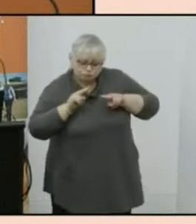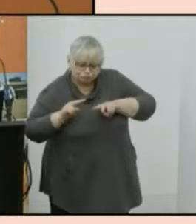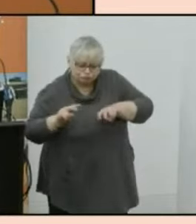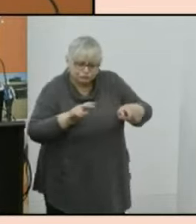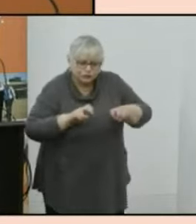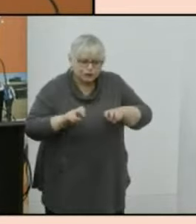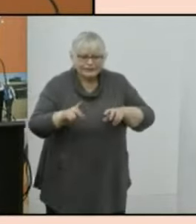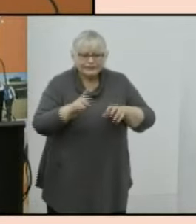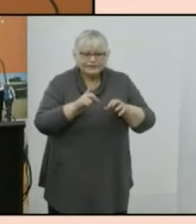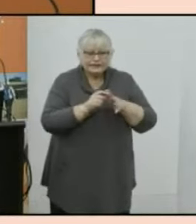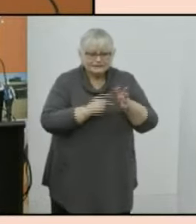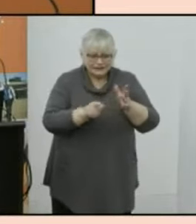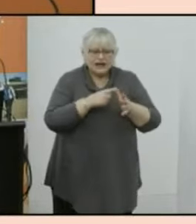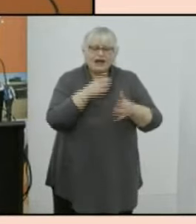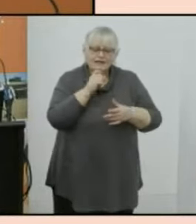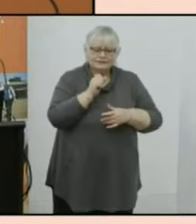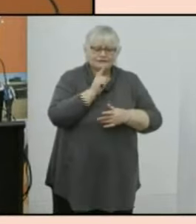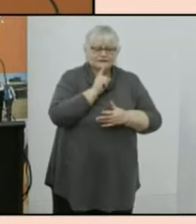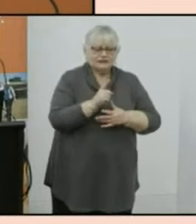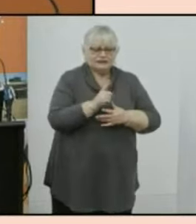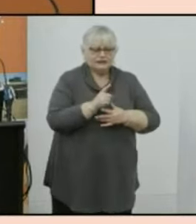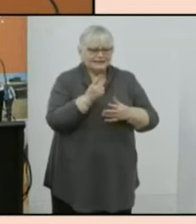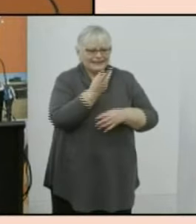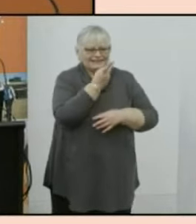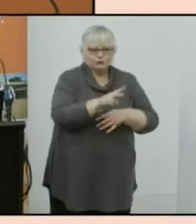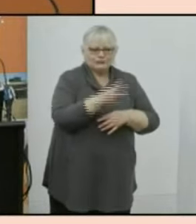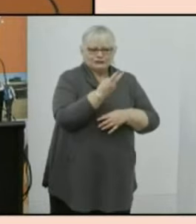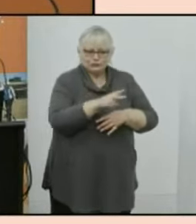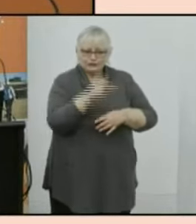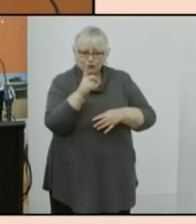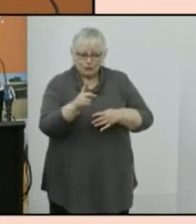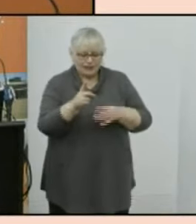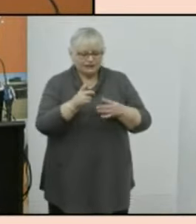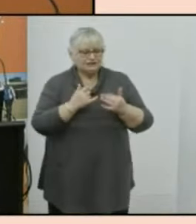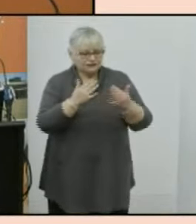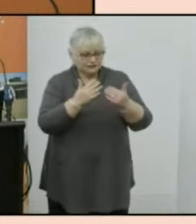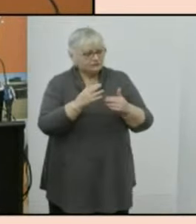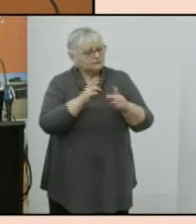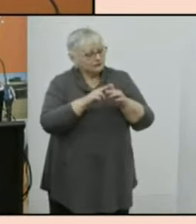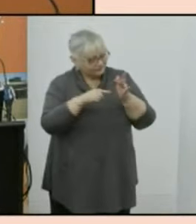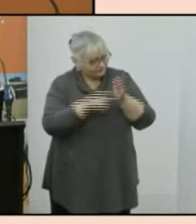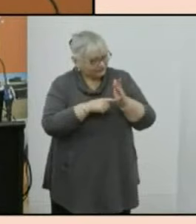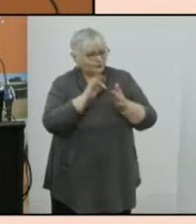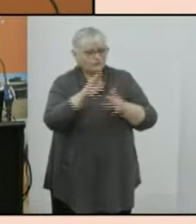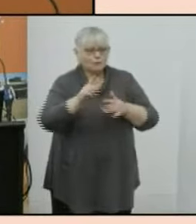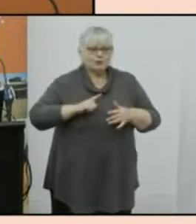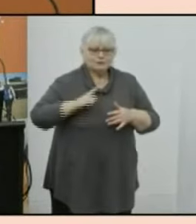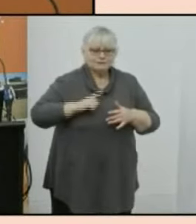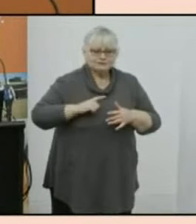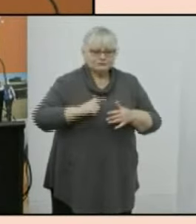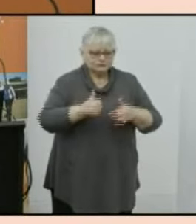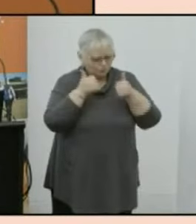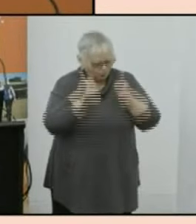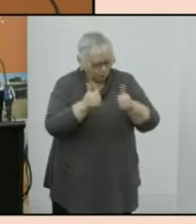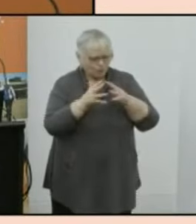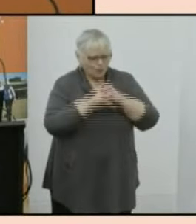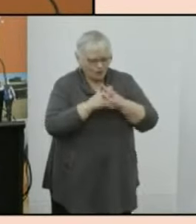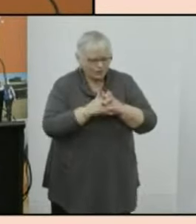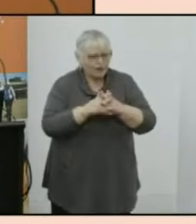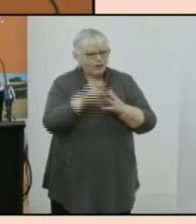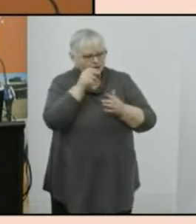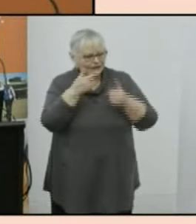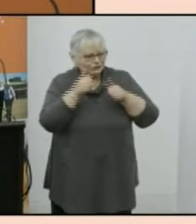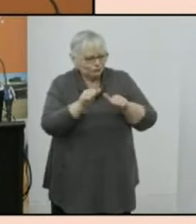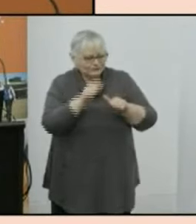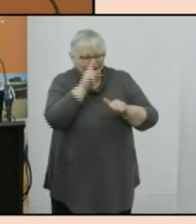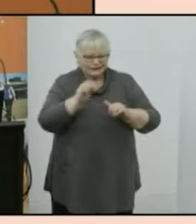census data has concluded that the 2021 census is fit for purpose it is useful and usable and it will